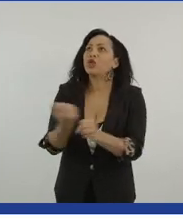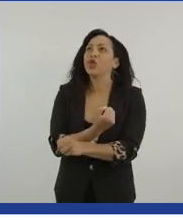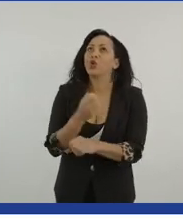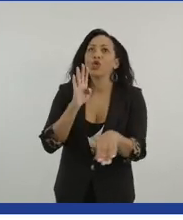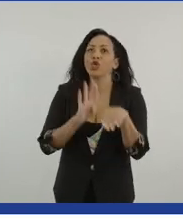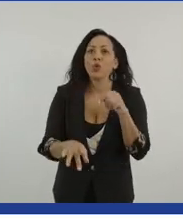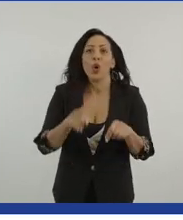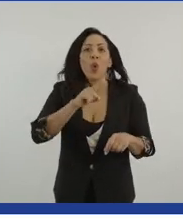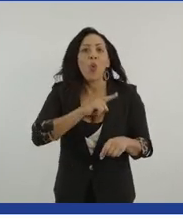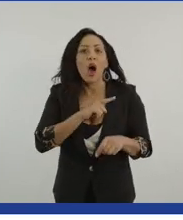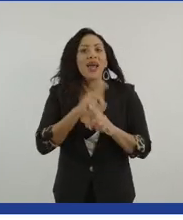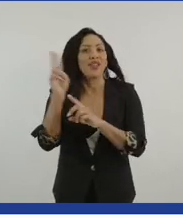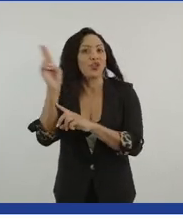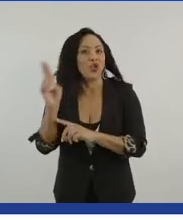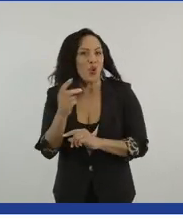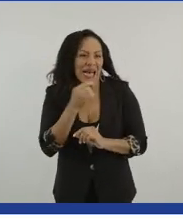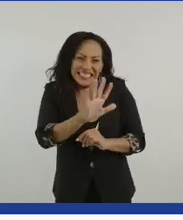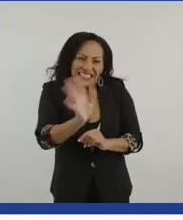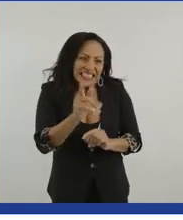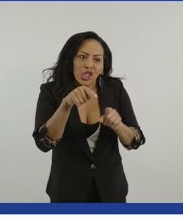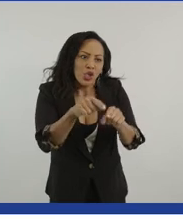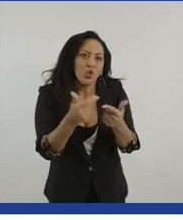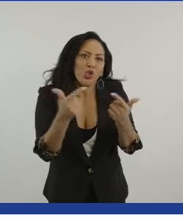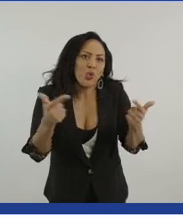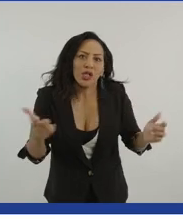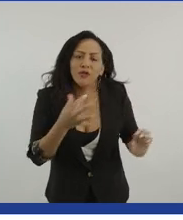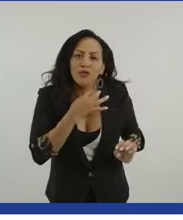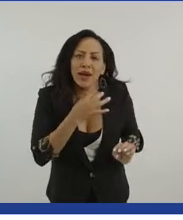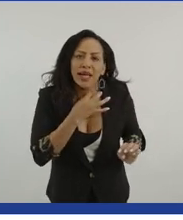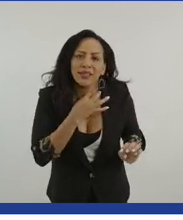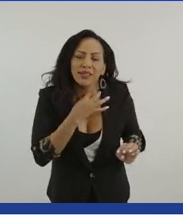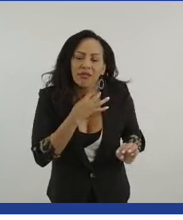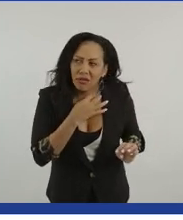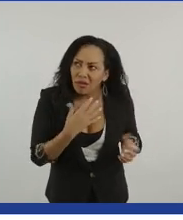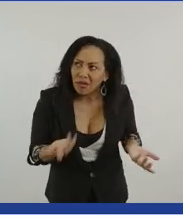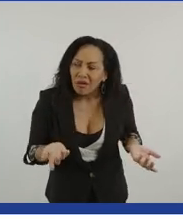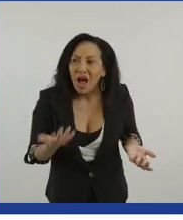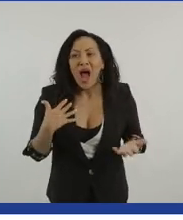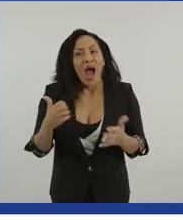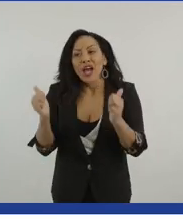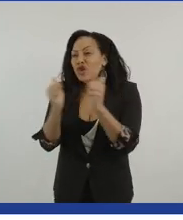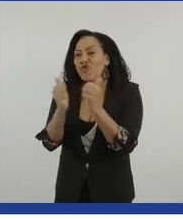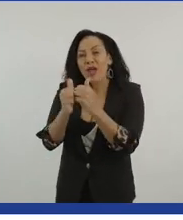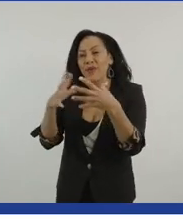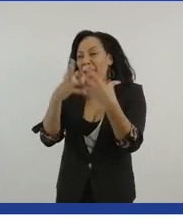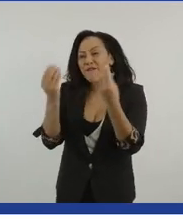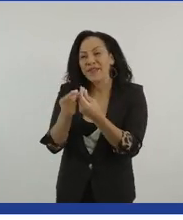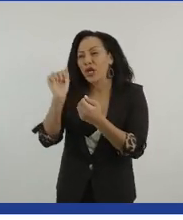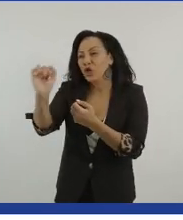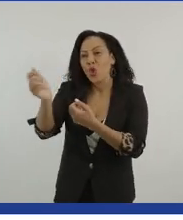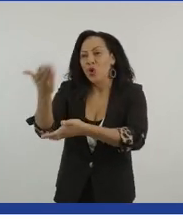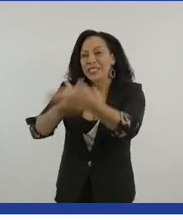the school felt she was too much of a risk. So I totally agree with what you're saying, but there's a long way to go to try and get